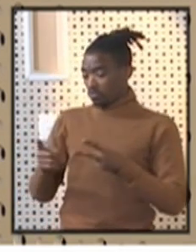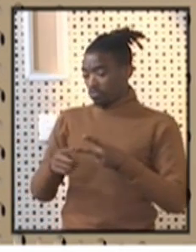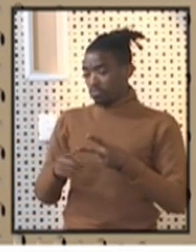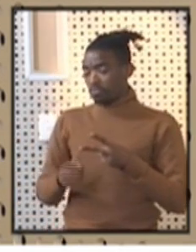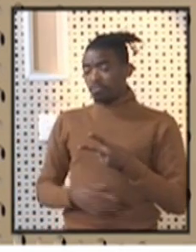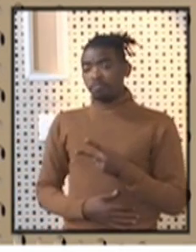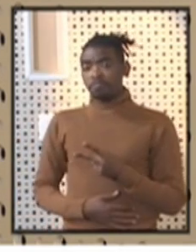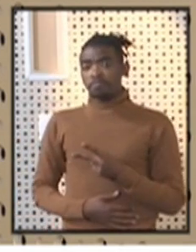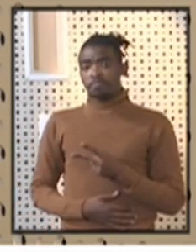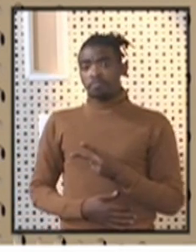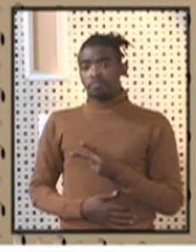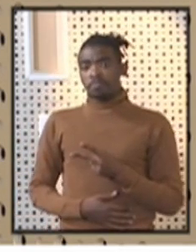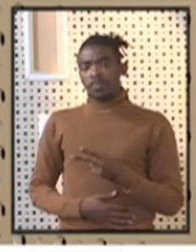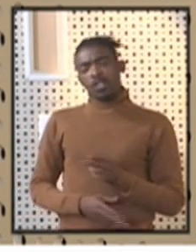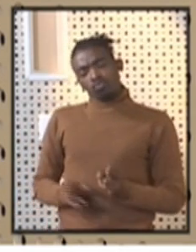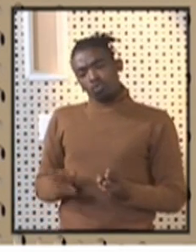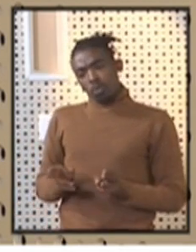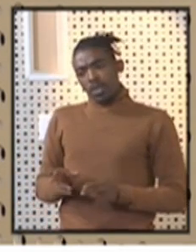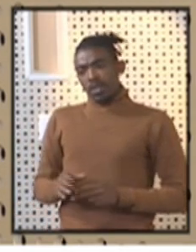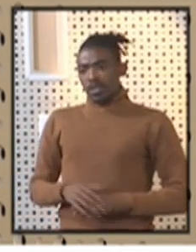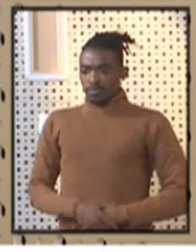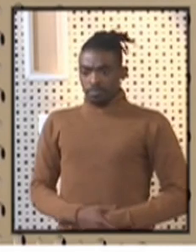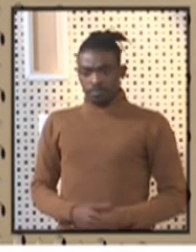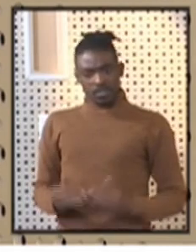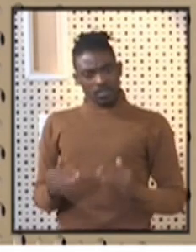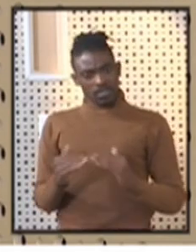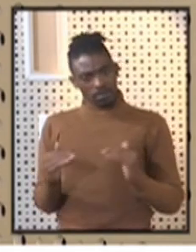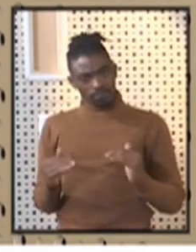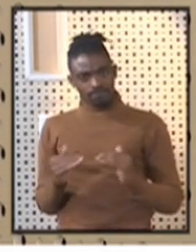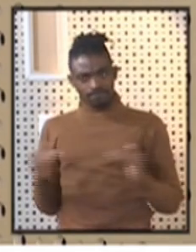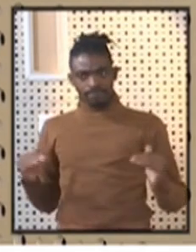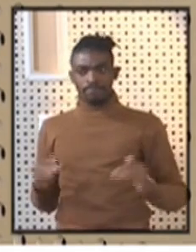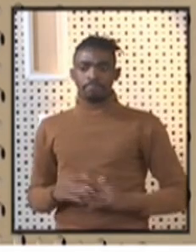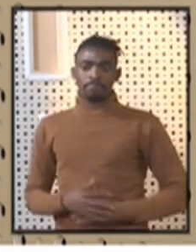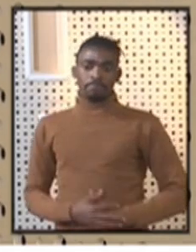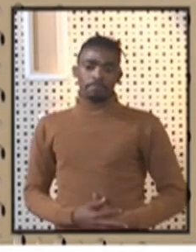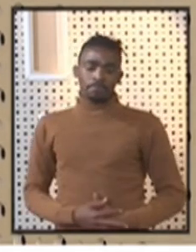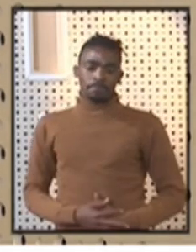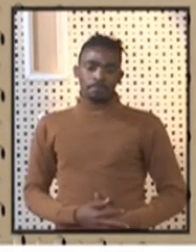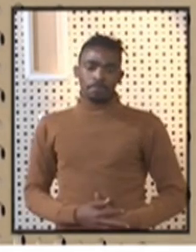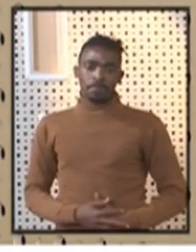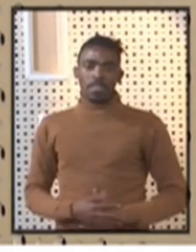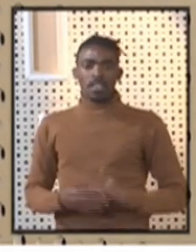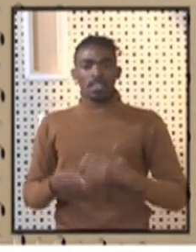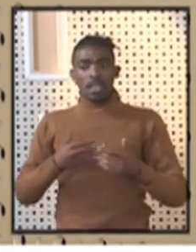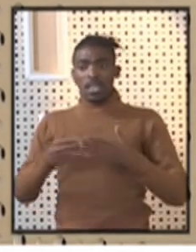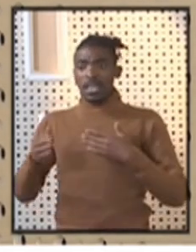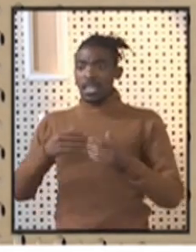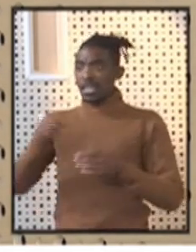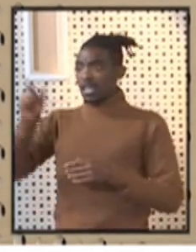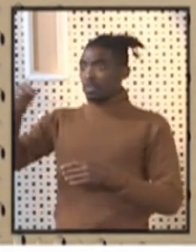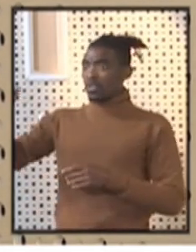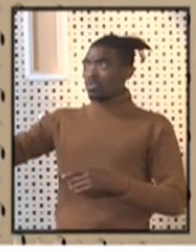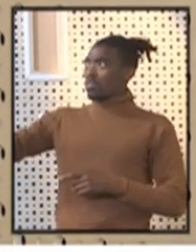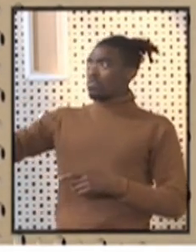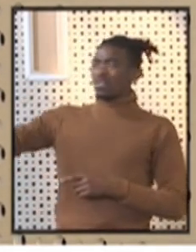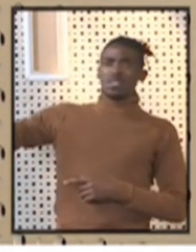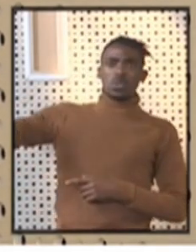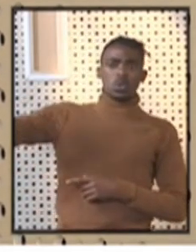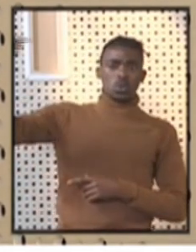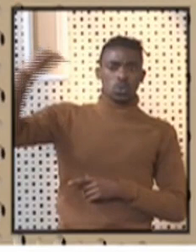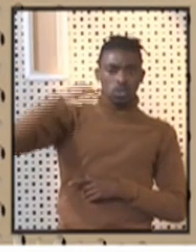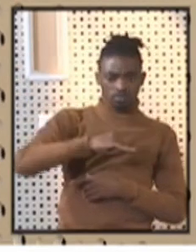on the norms and standards, where we are going to publish the norms and standards so that any tourist coming from international market